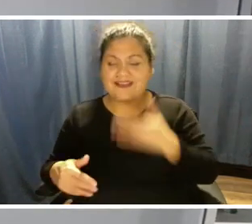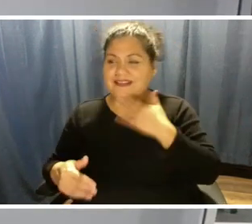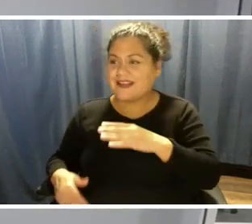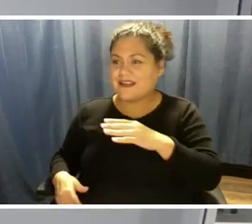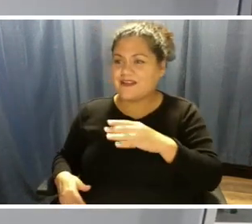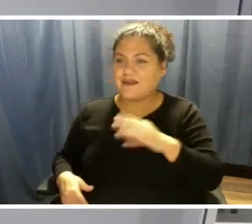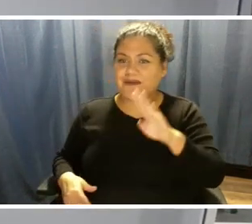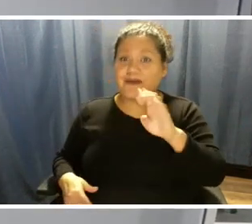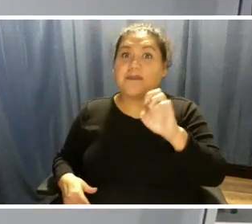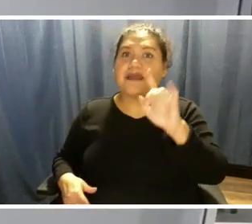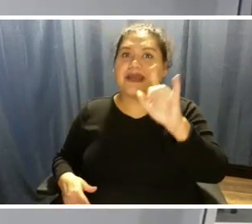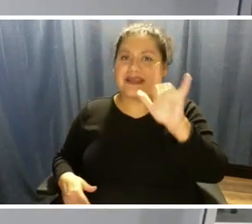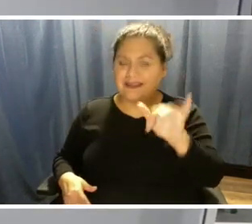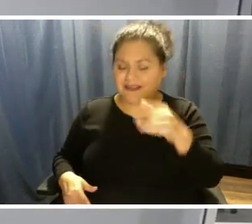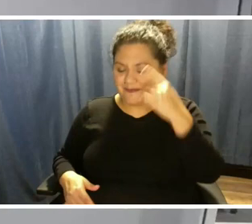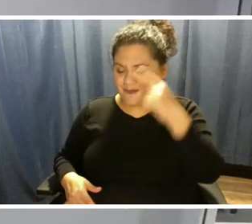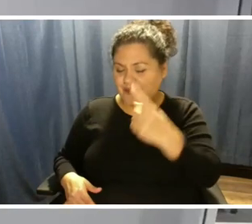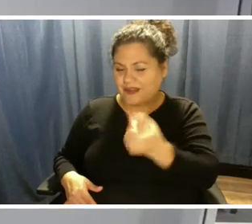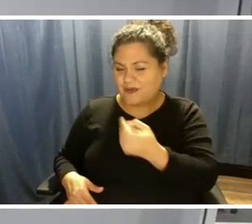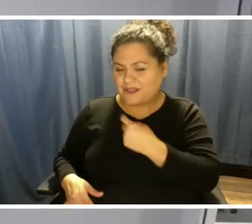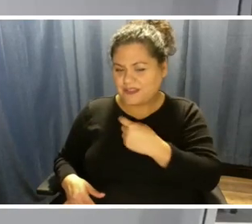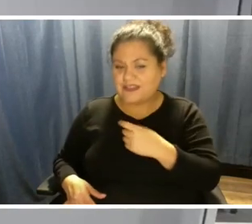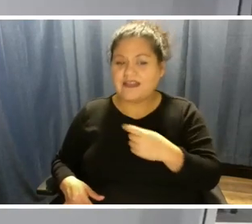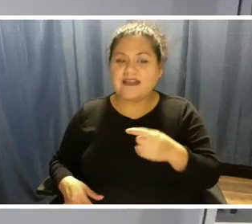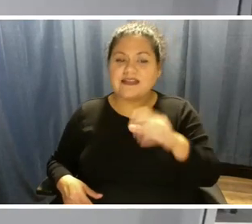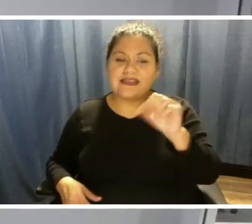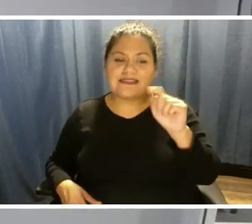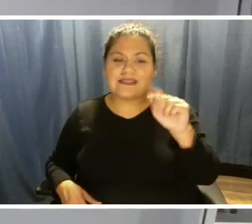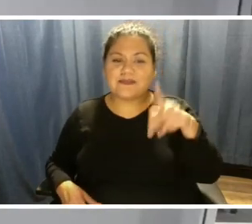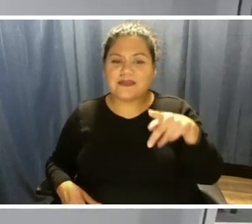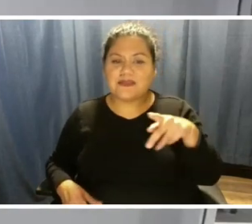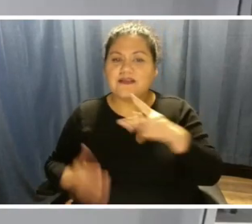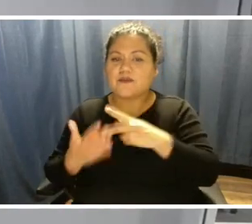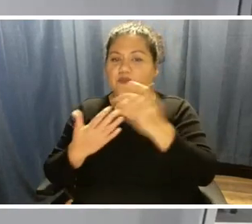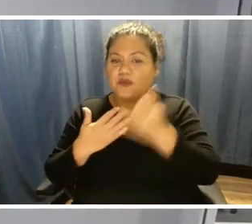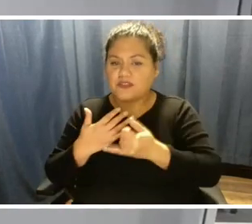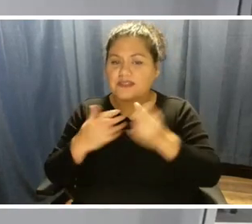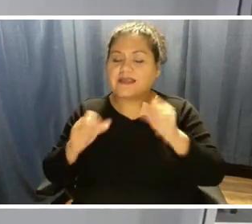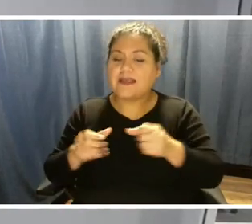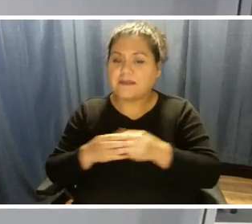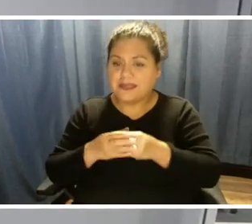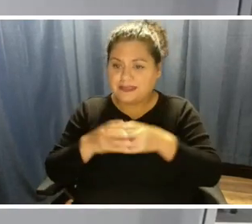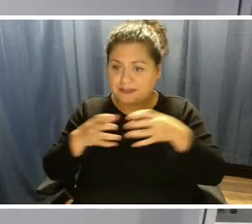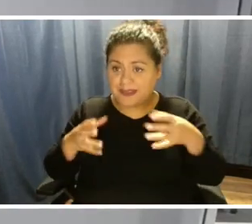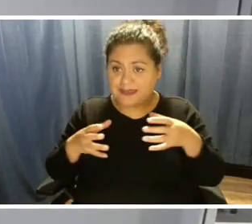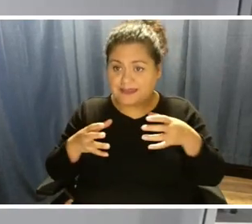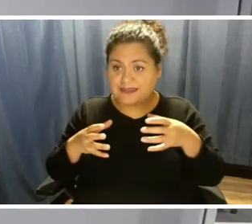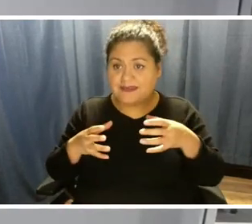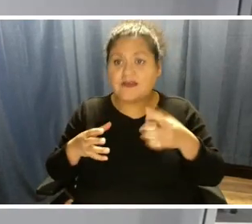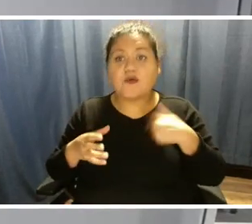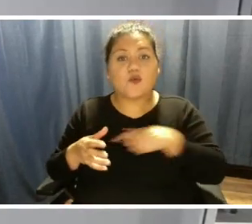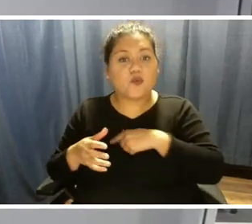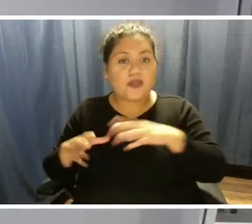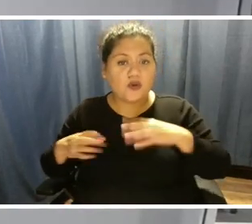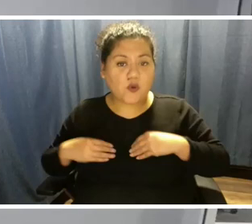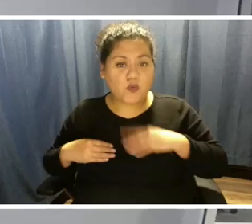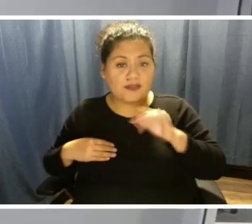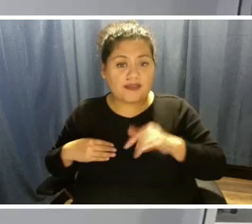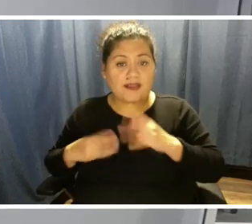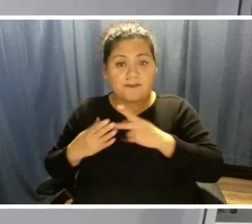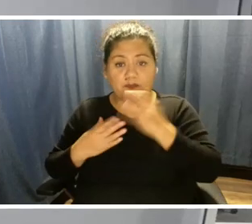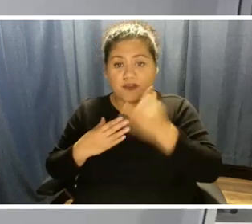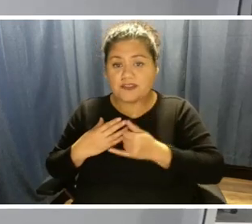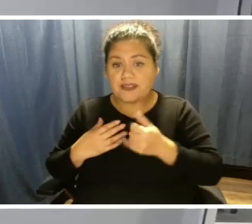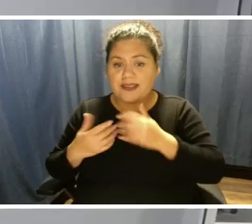the question. Yes, the STP project could be expanded. We own that project in partnership